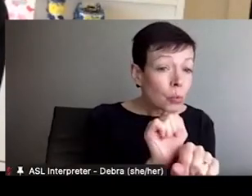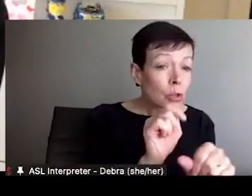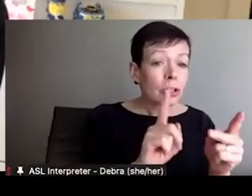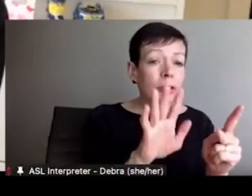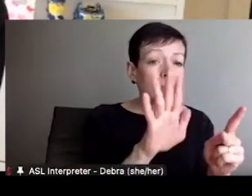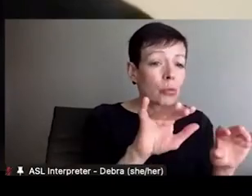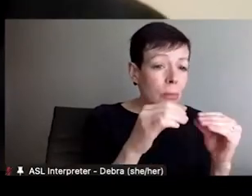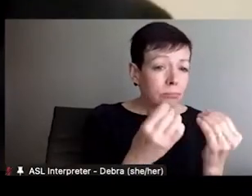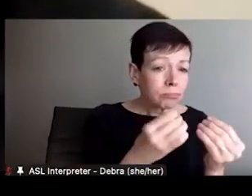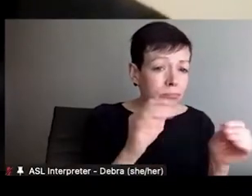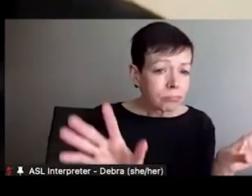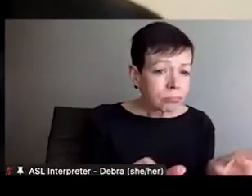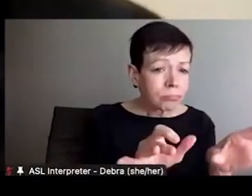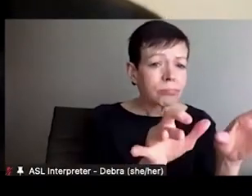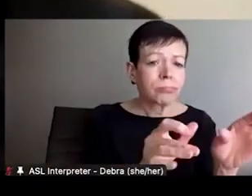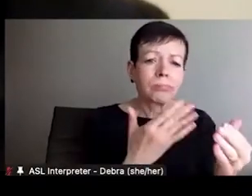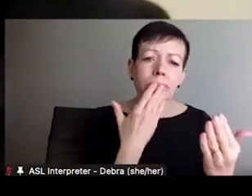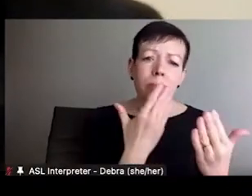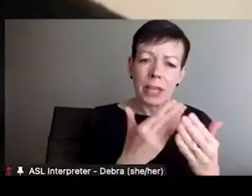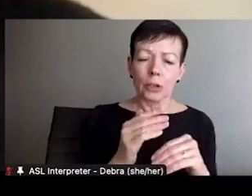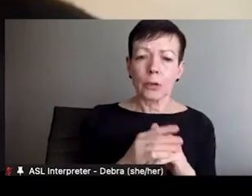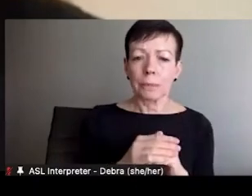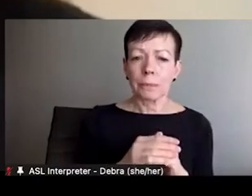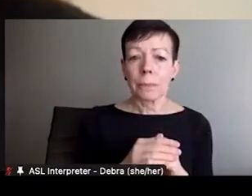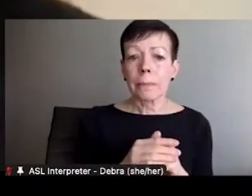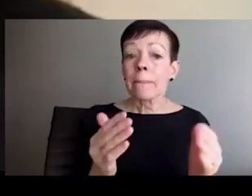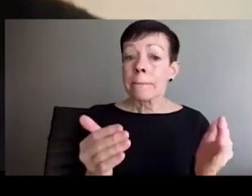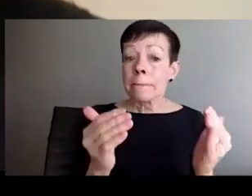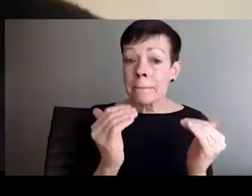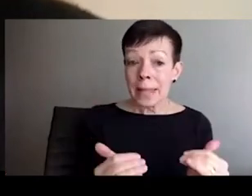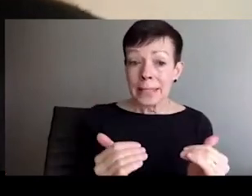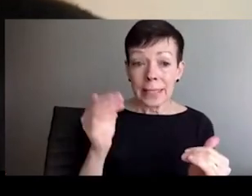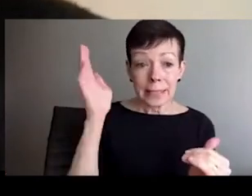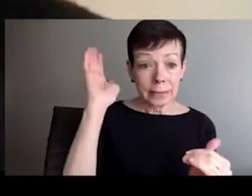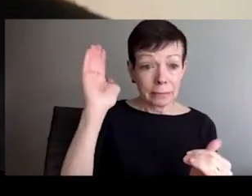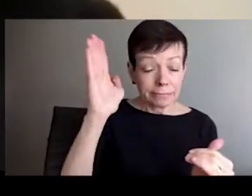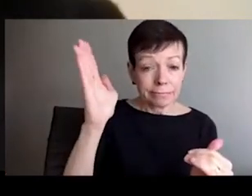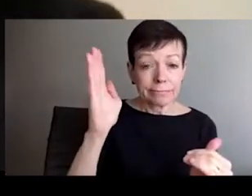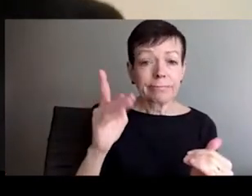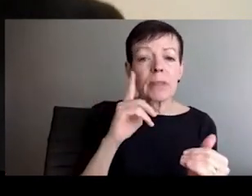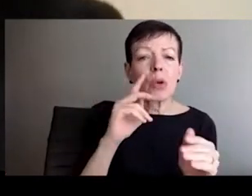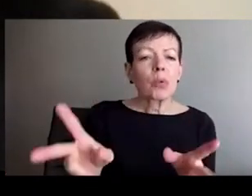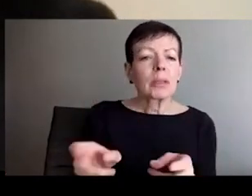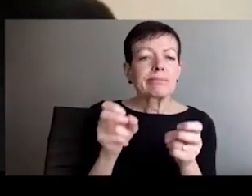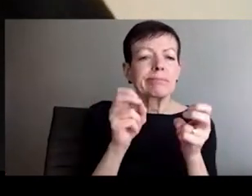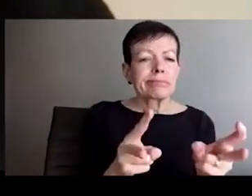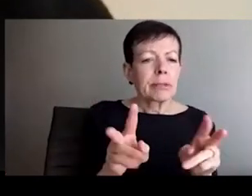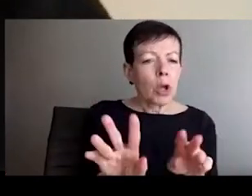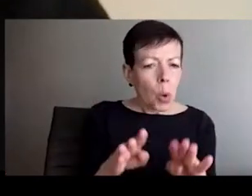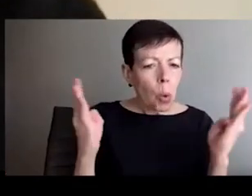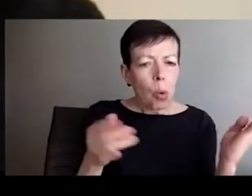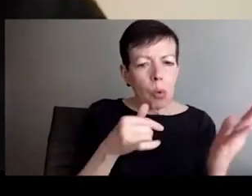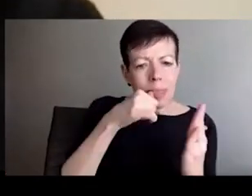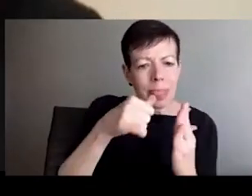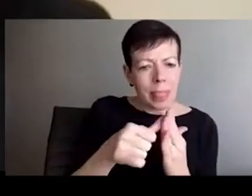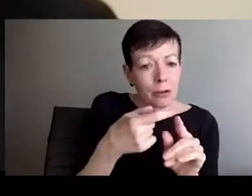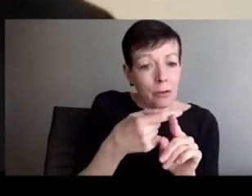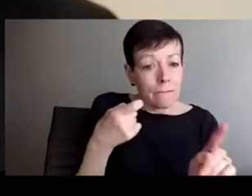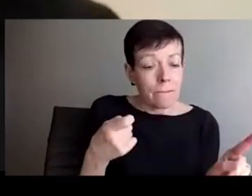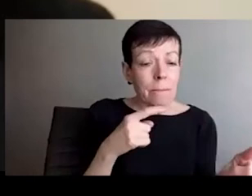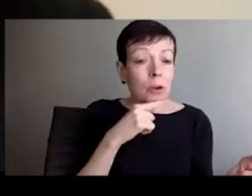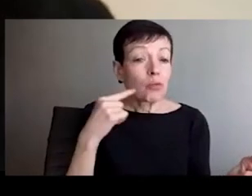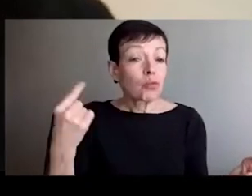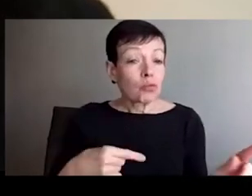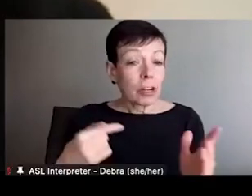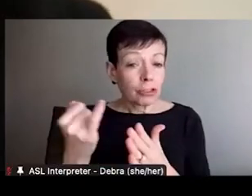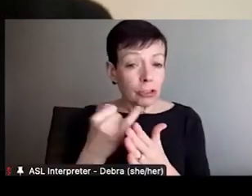Great. Thank you, Nadine, for that explanation. I'm sure more questions will come up in the chat, and if you would just drop